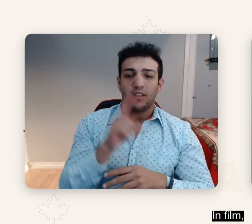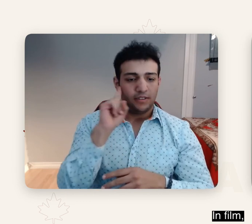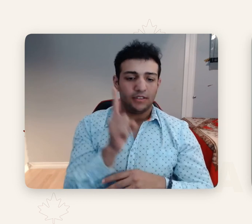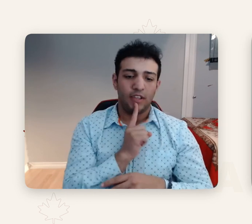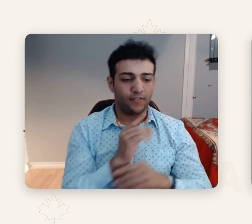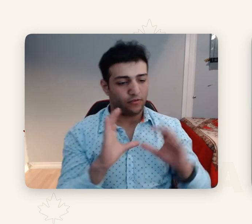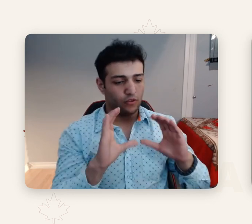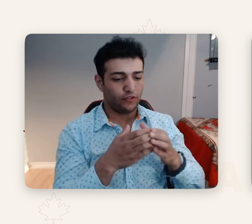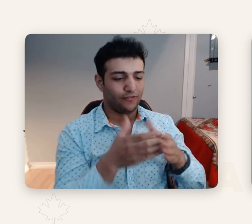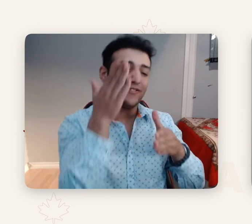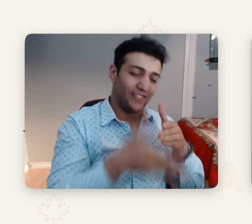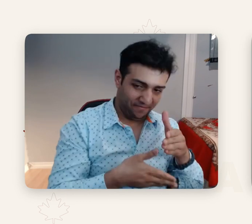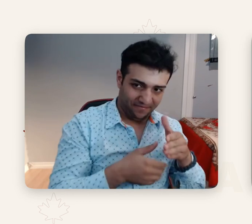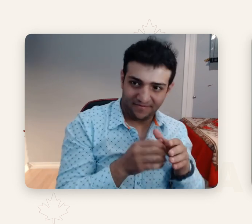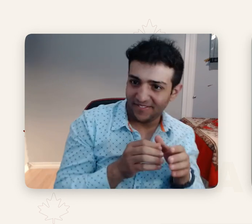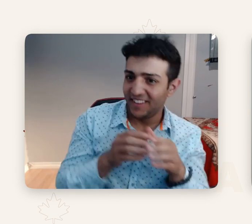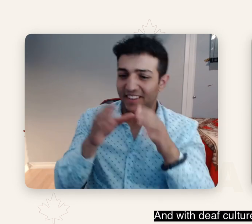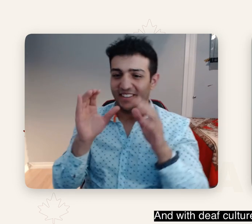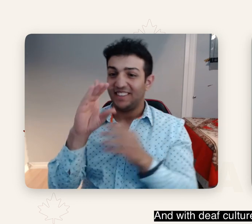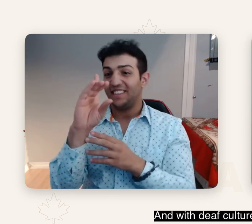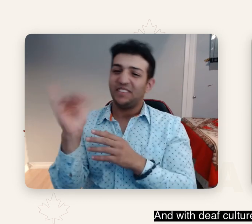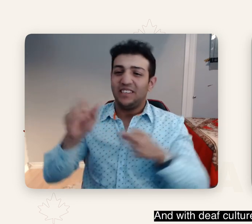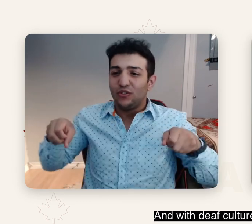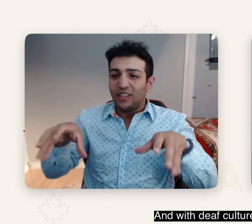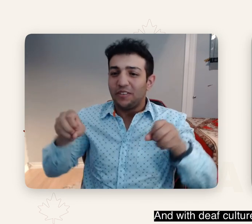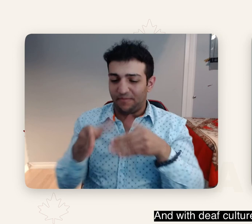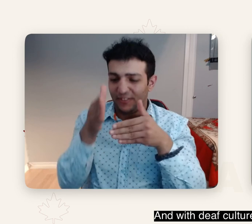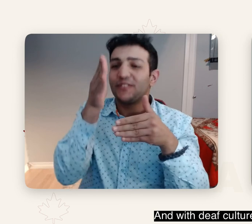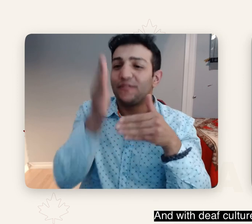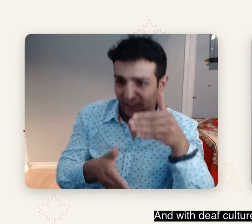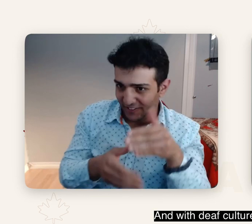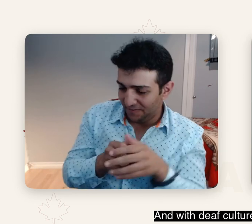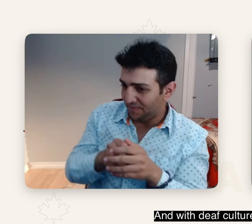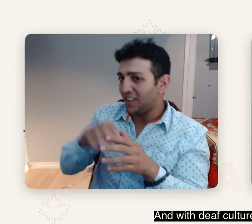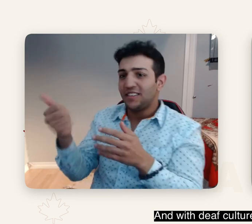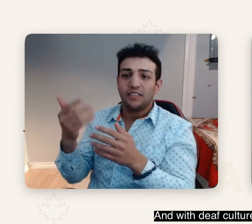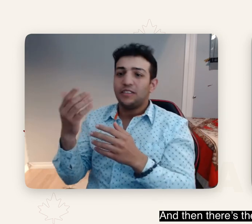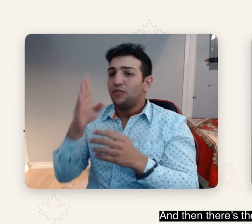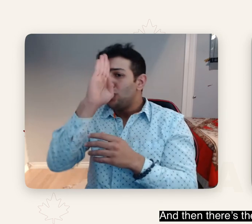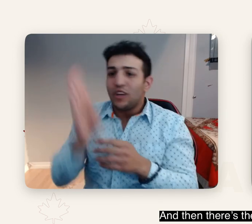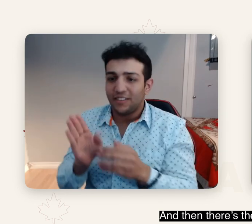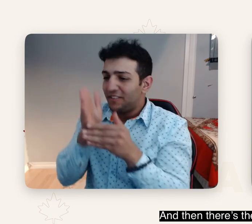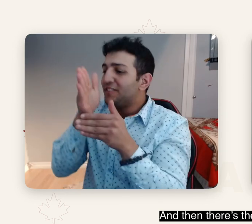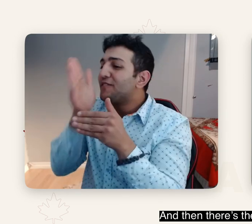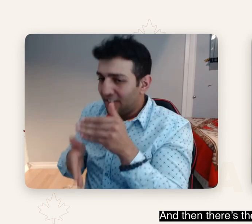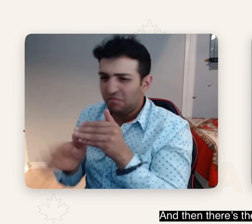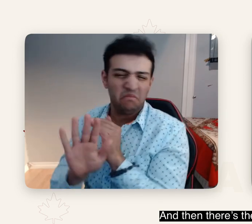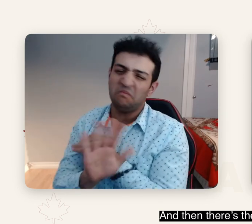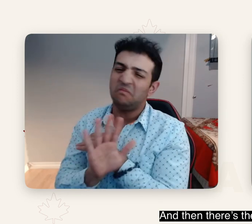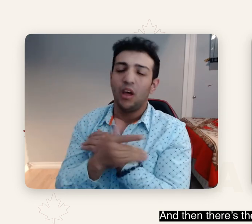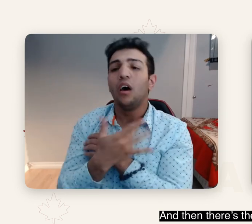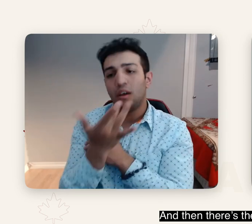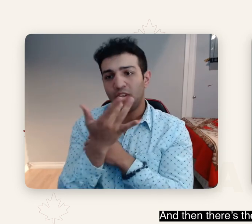corner. They're not part of the crew. And with deaf culture, we have our own little silo here. And then there's the silo that belonged